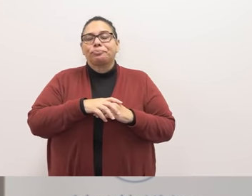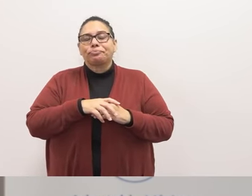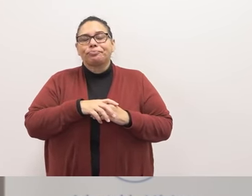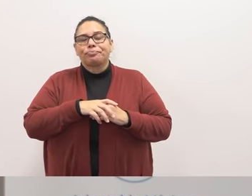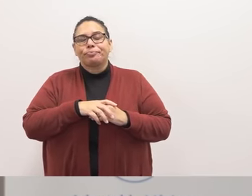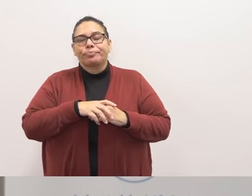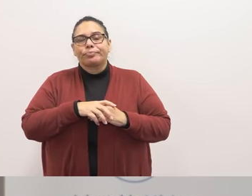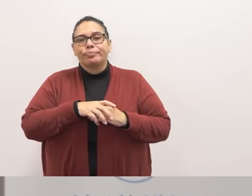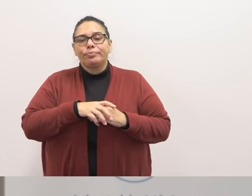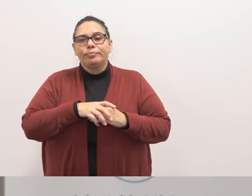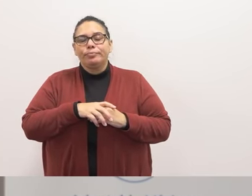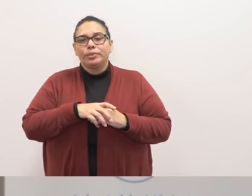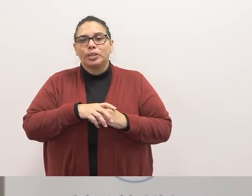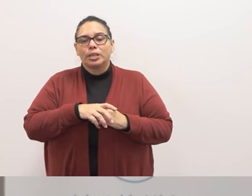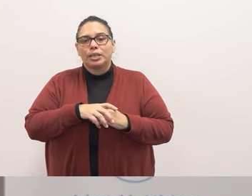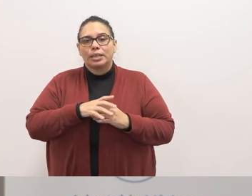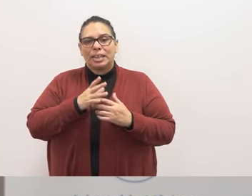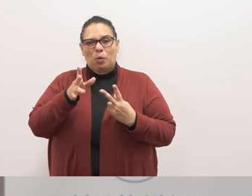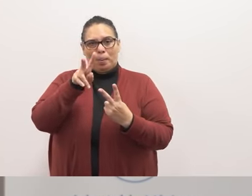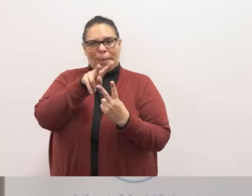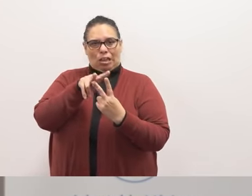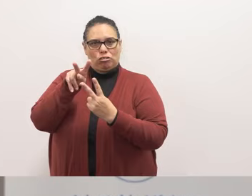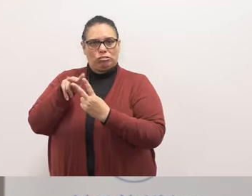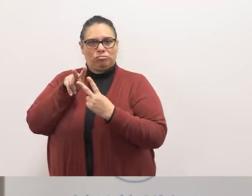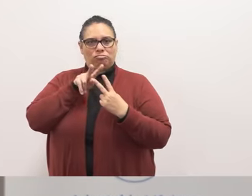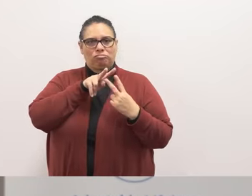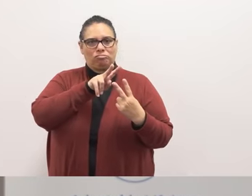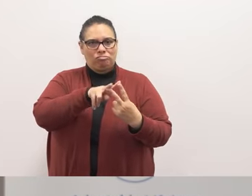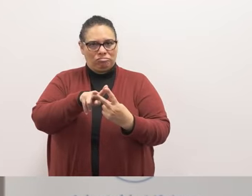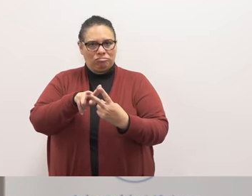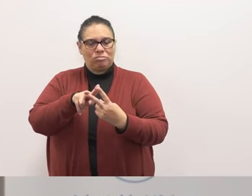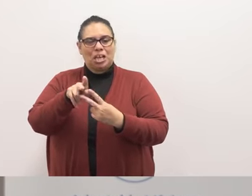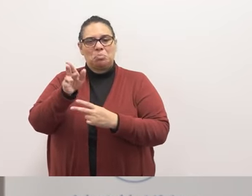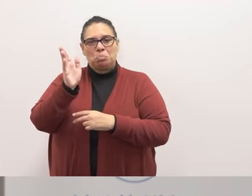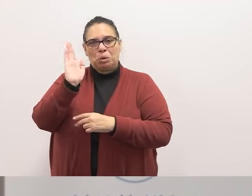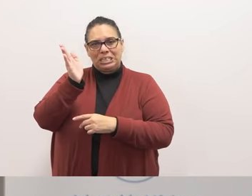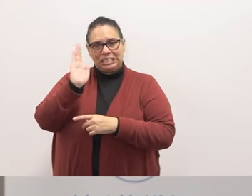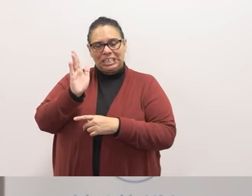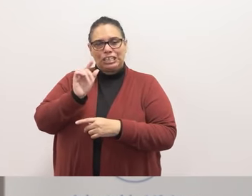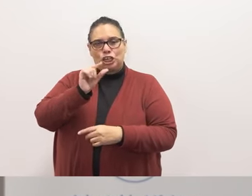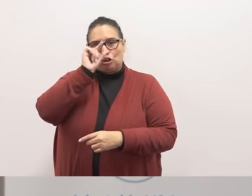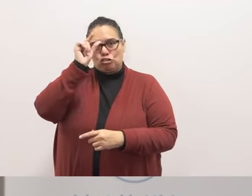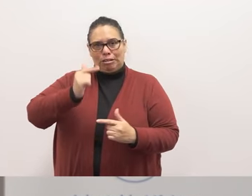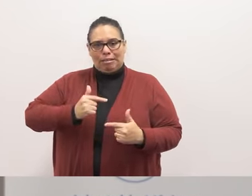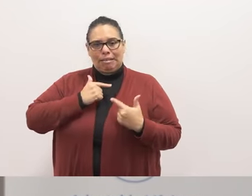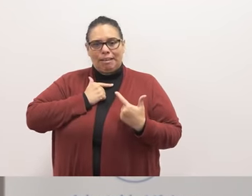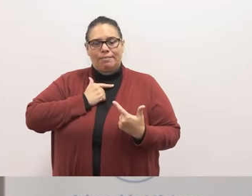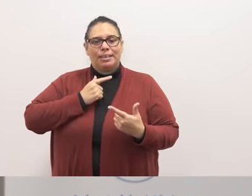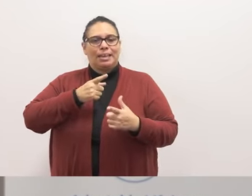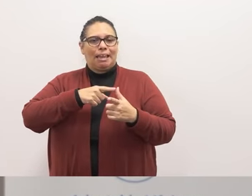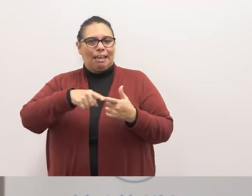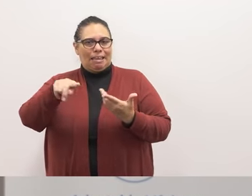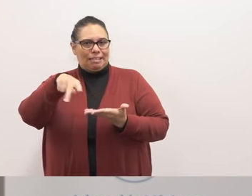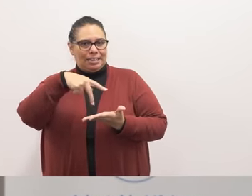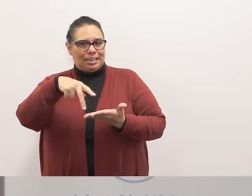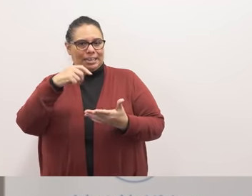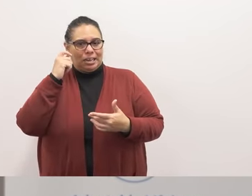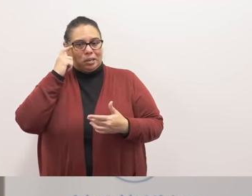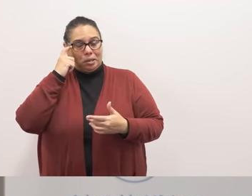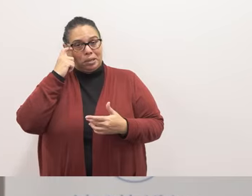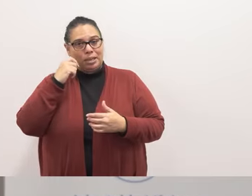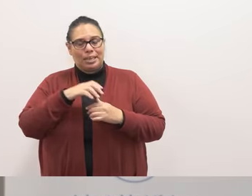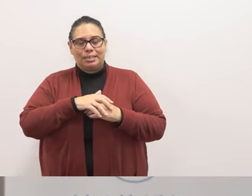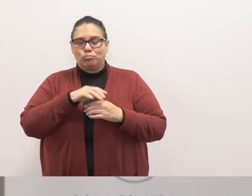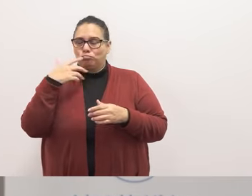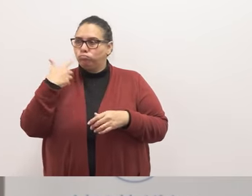they were there in pairs they would do a presentation on greek life and then a dance so